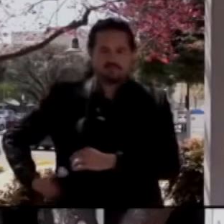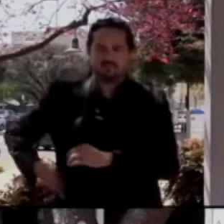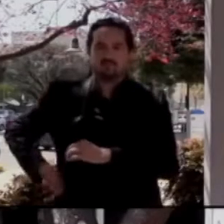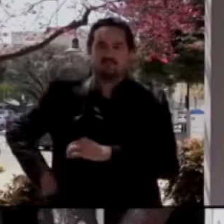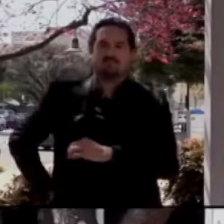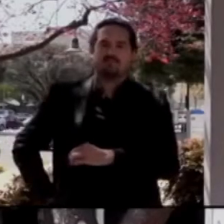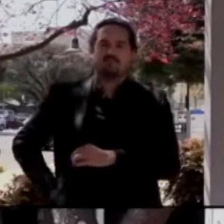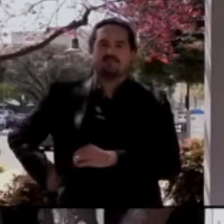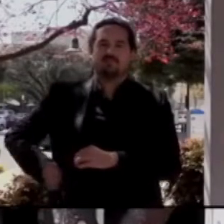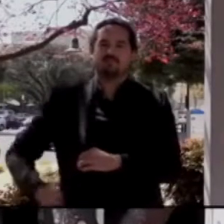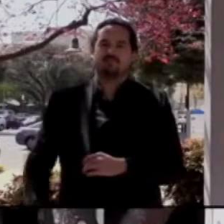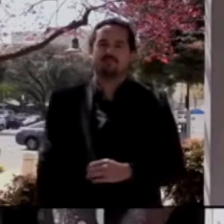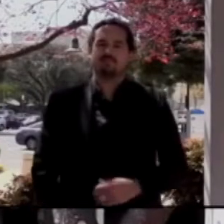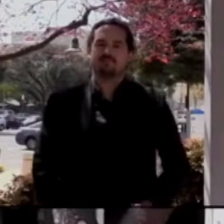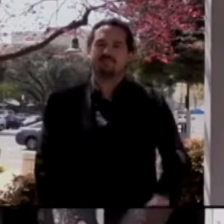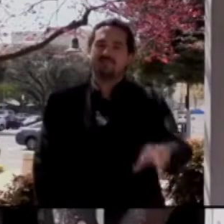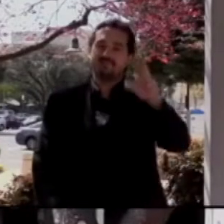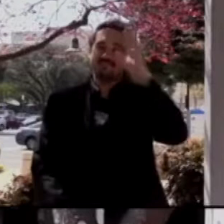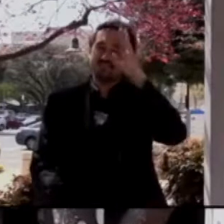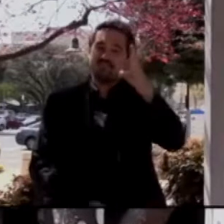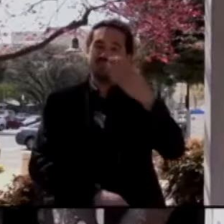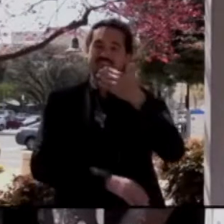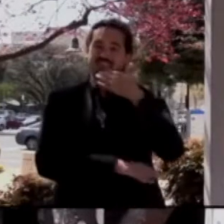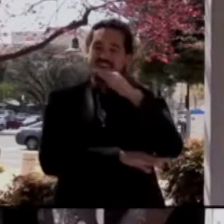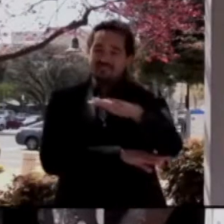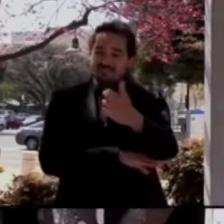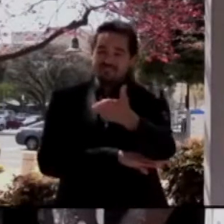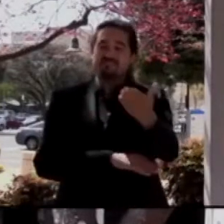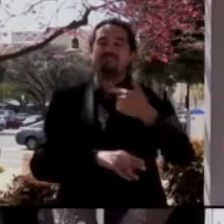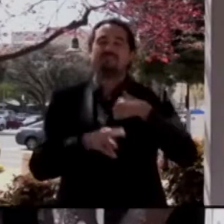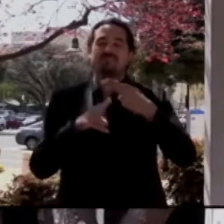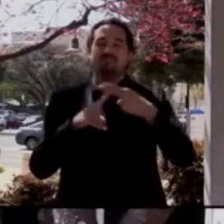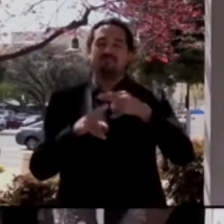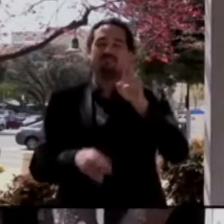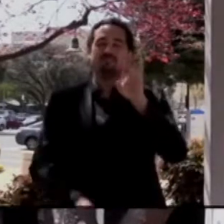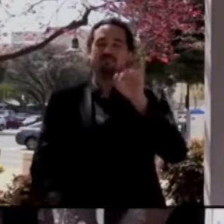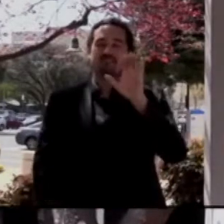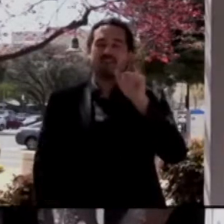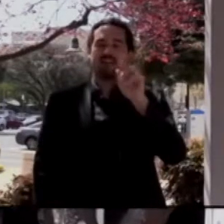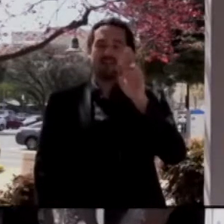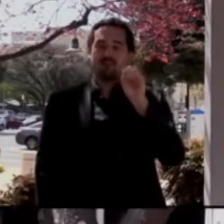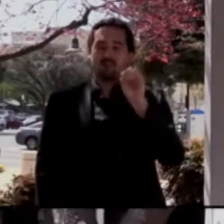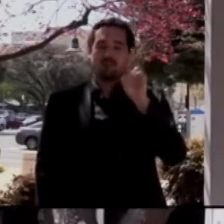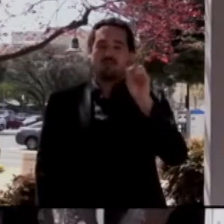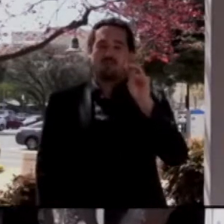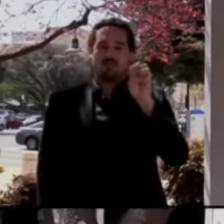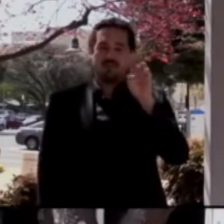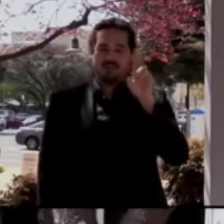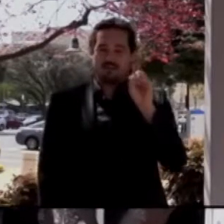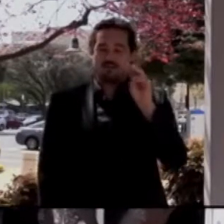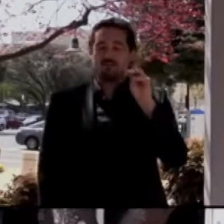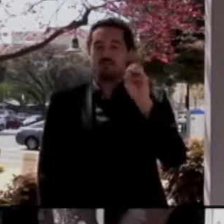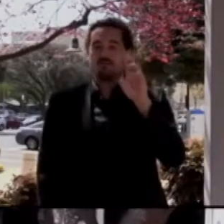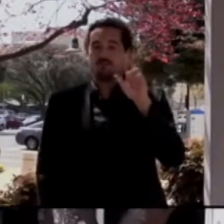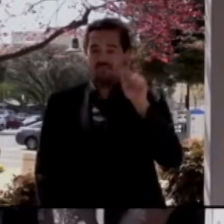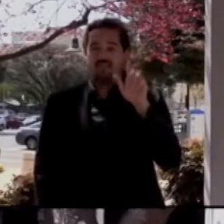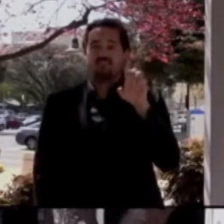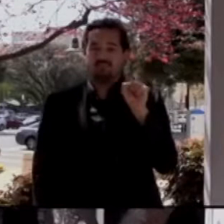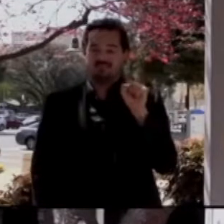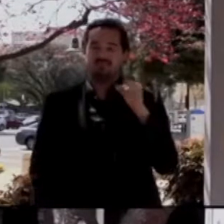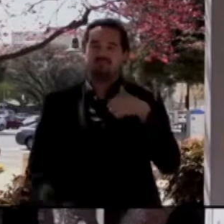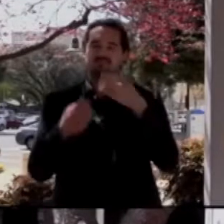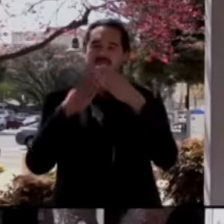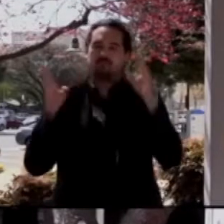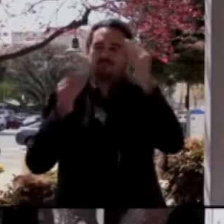Good afternoon, everybody. My name is Ricardo Romero Morales. I'm a lead public information officer with the County of Santa Clara. Thank you for being